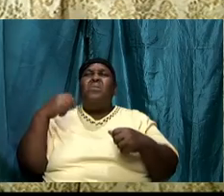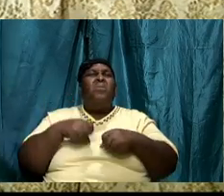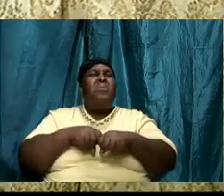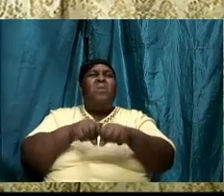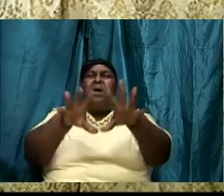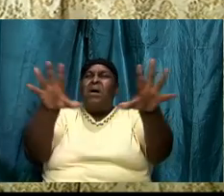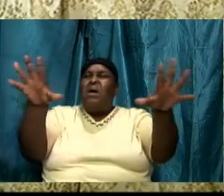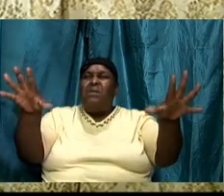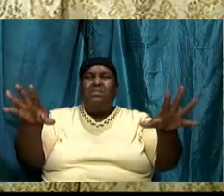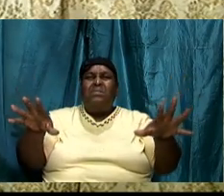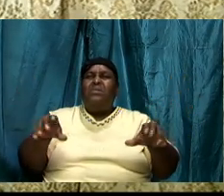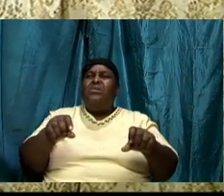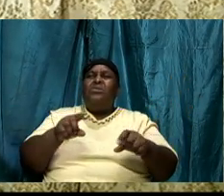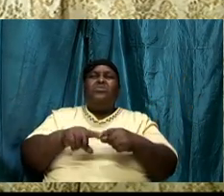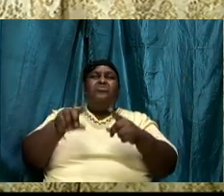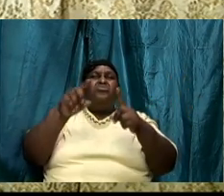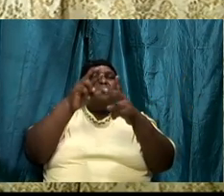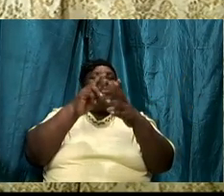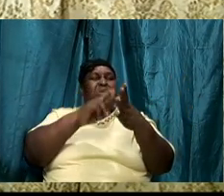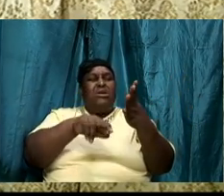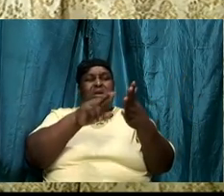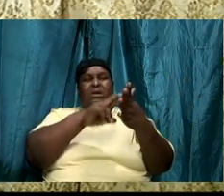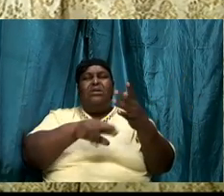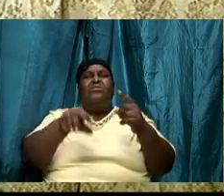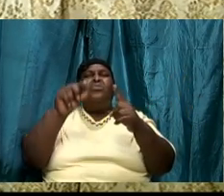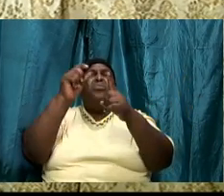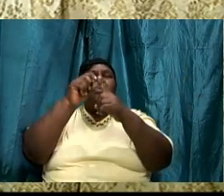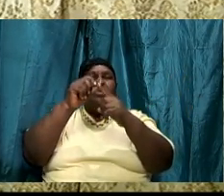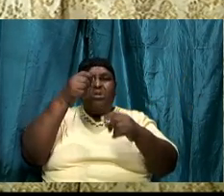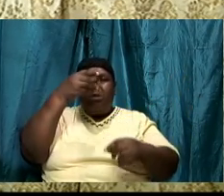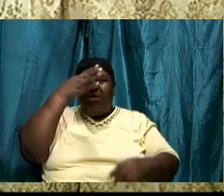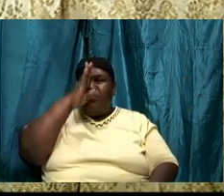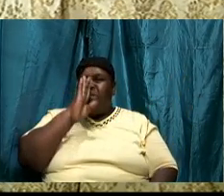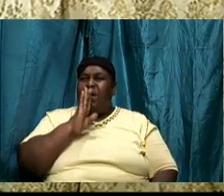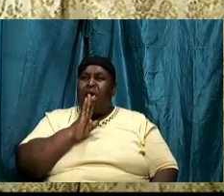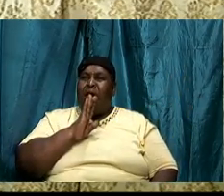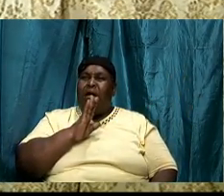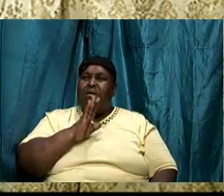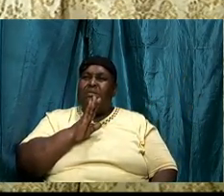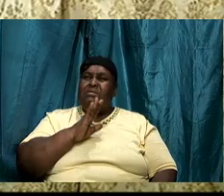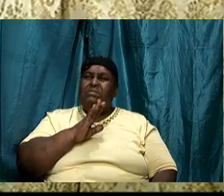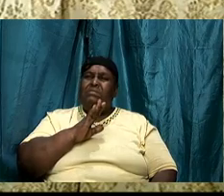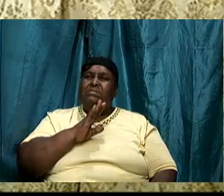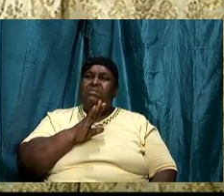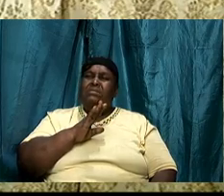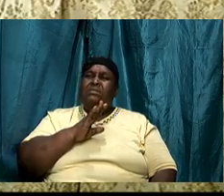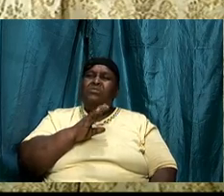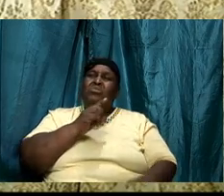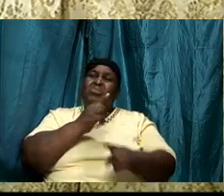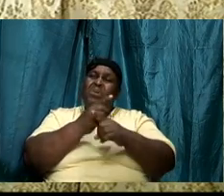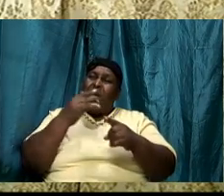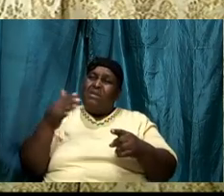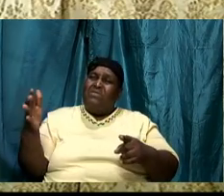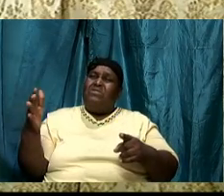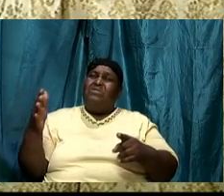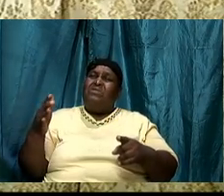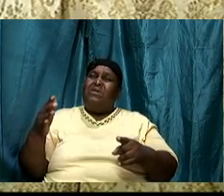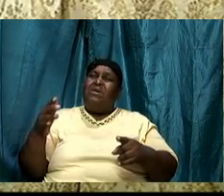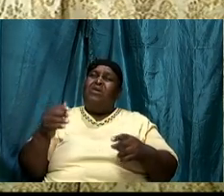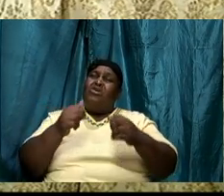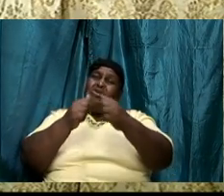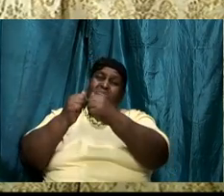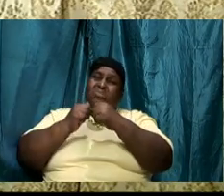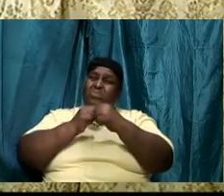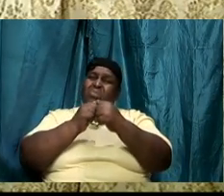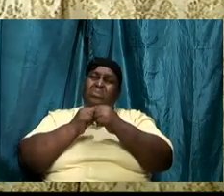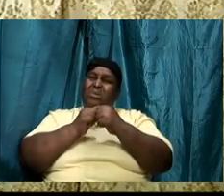next phase coming brothers and sisters don't worry but the key thing is to push to together read the